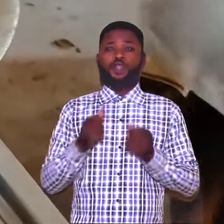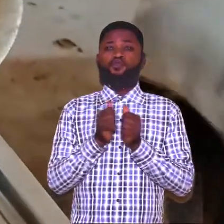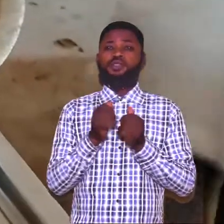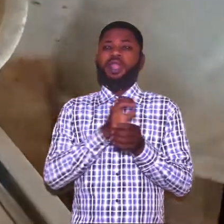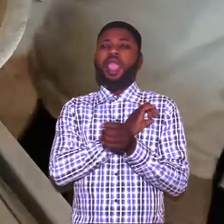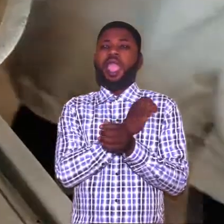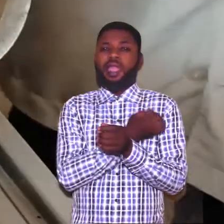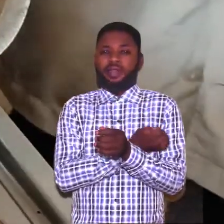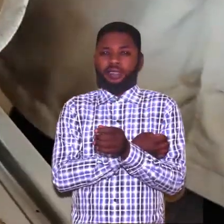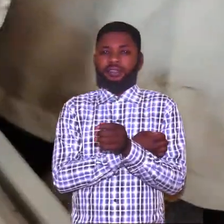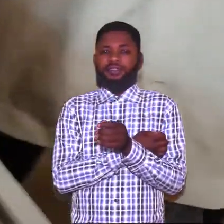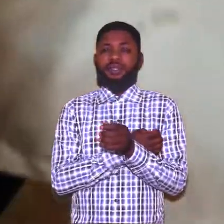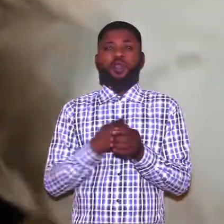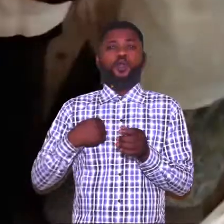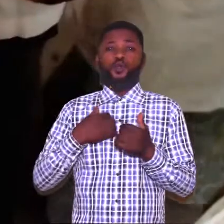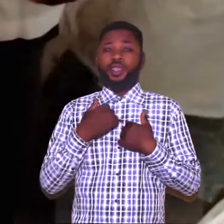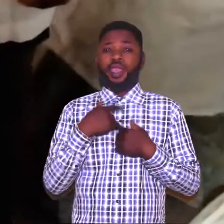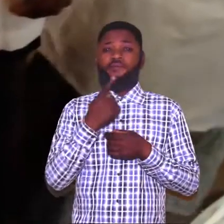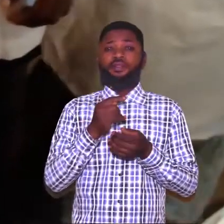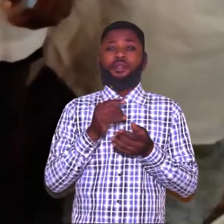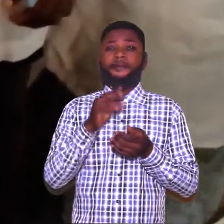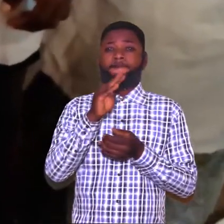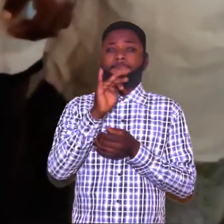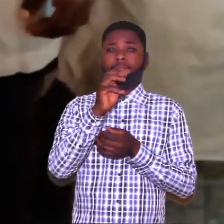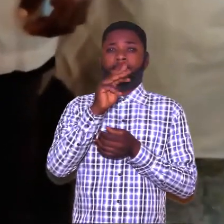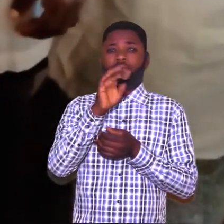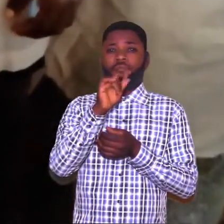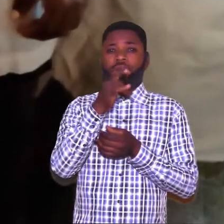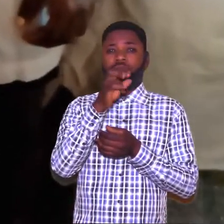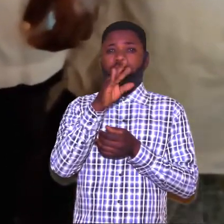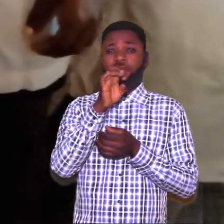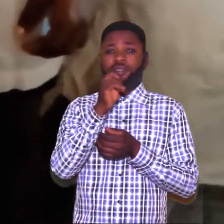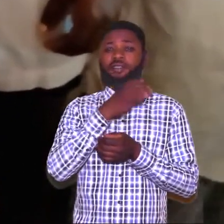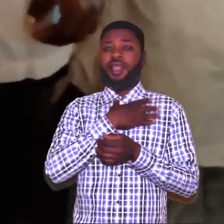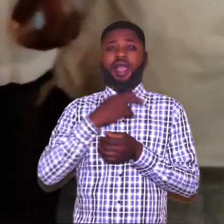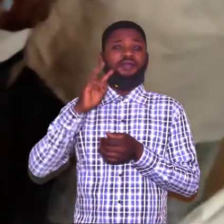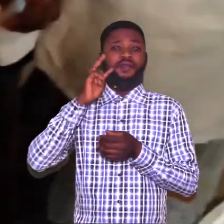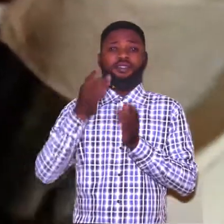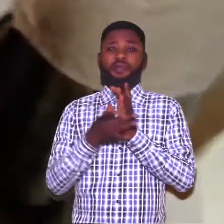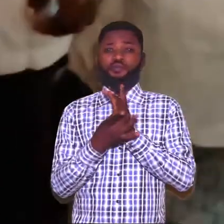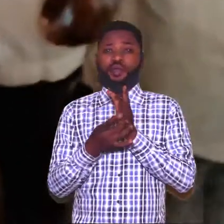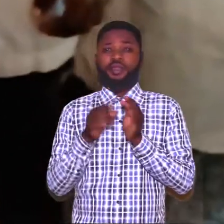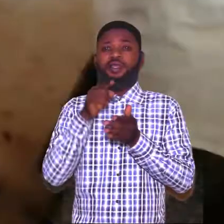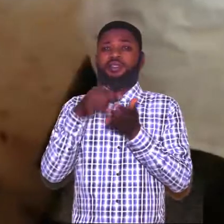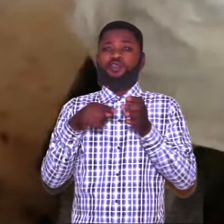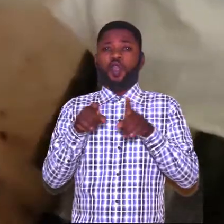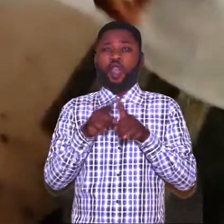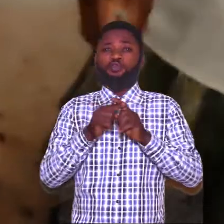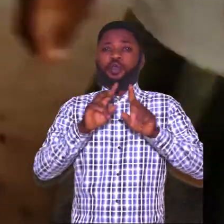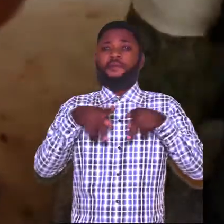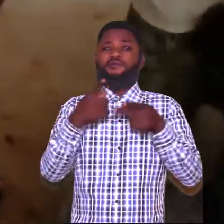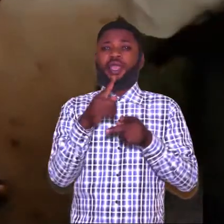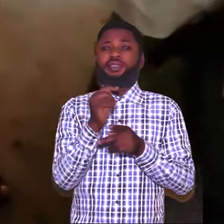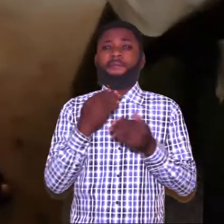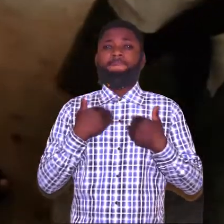energy we have the margarine and vegetable oil this also provides the